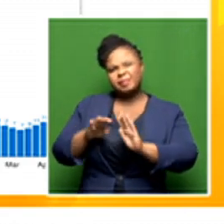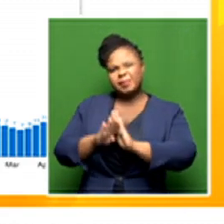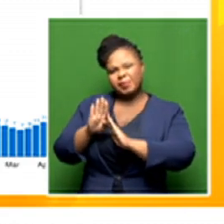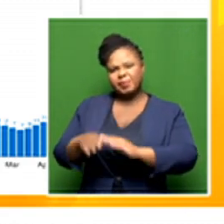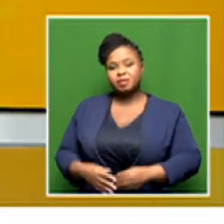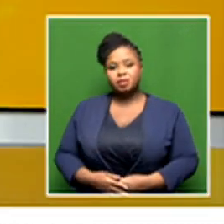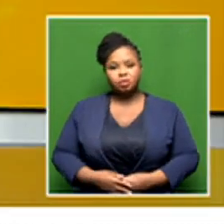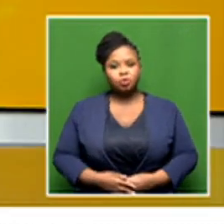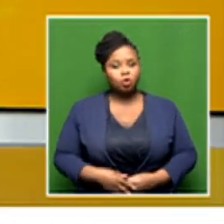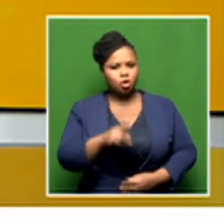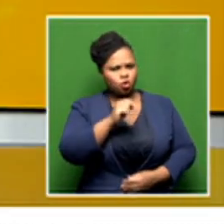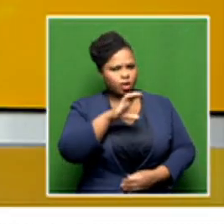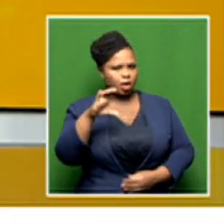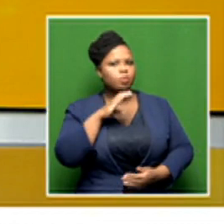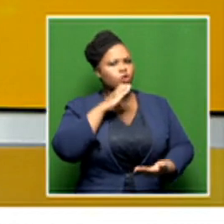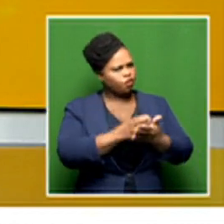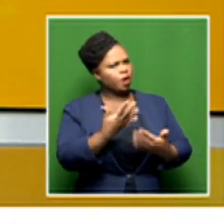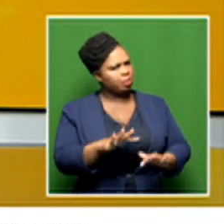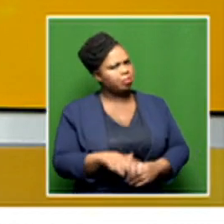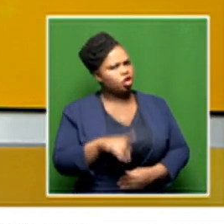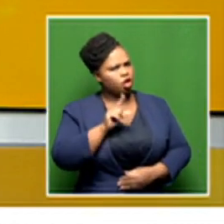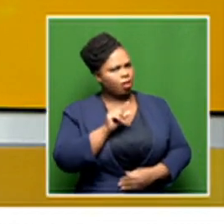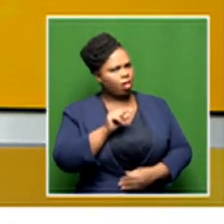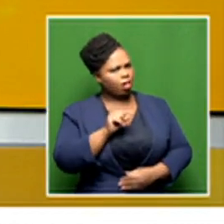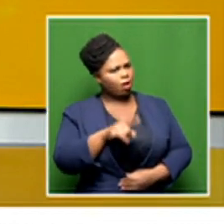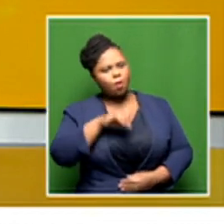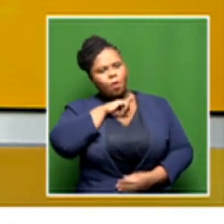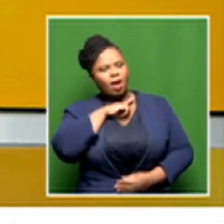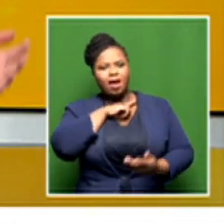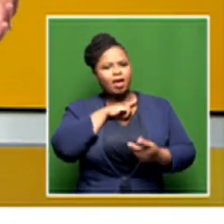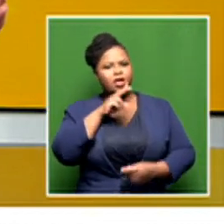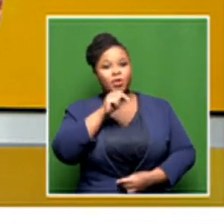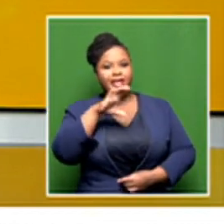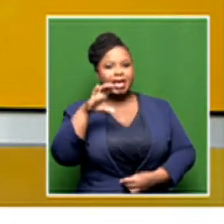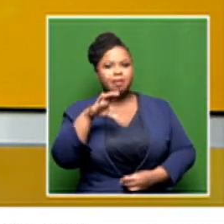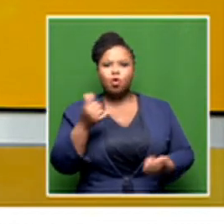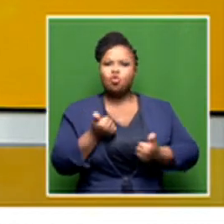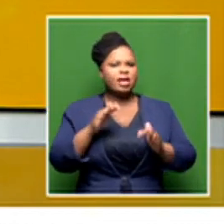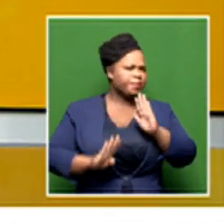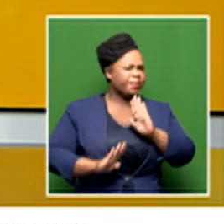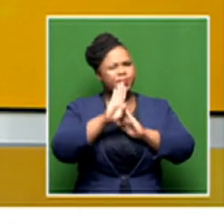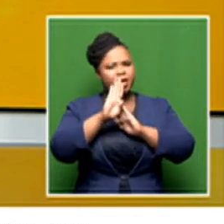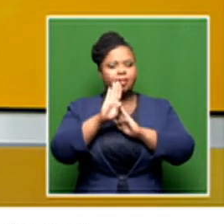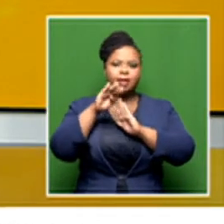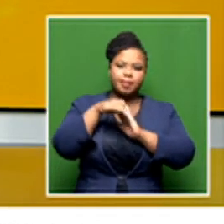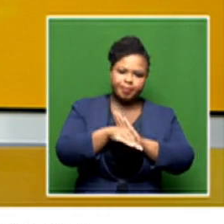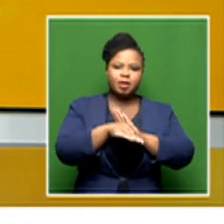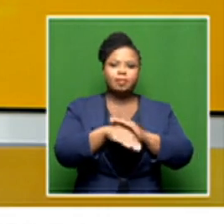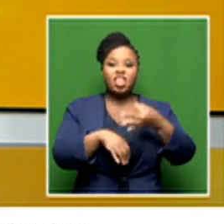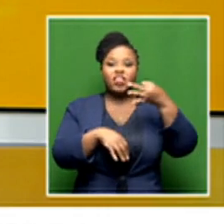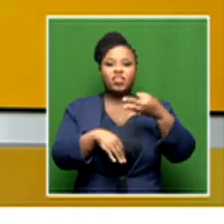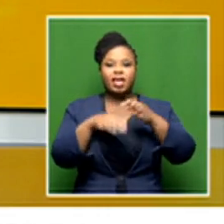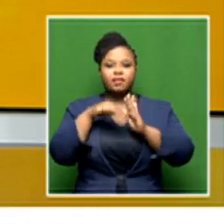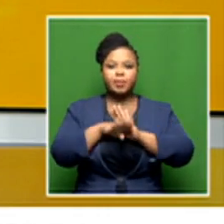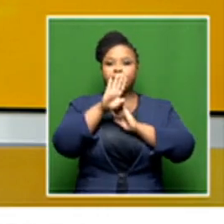If it is confirmed in the Northern Cape, I mean, that's interesting that the Northern Cape may have already peaked, come out of the third wave, even